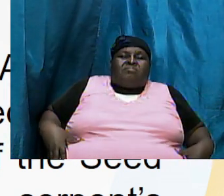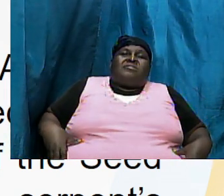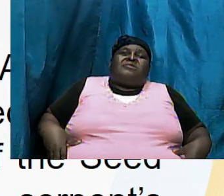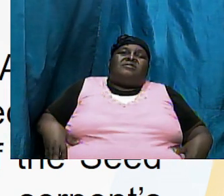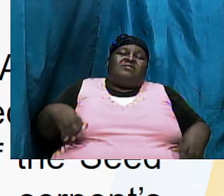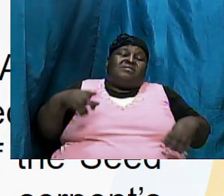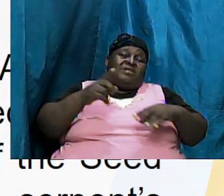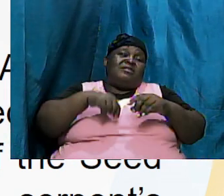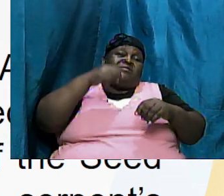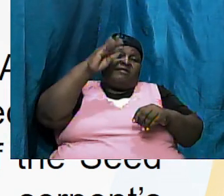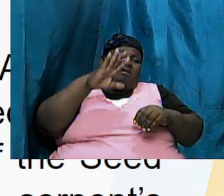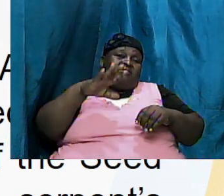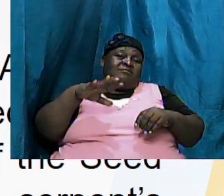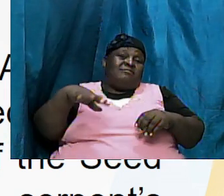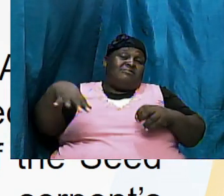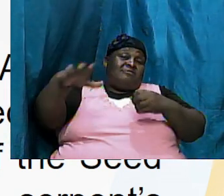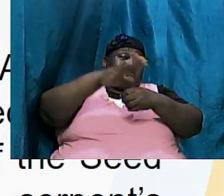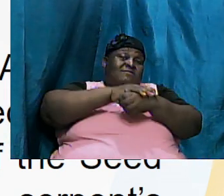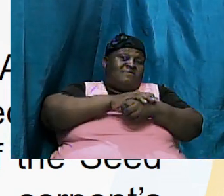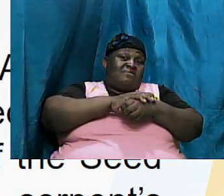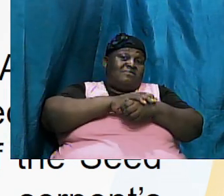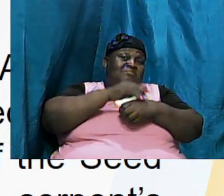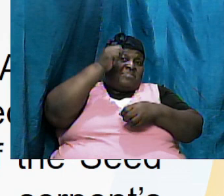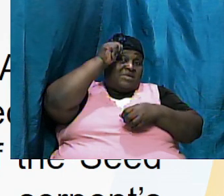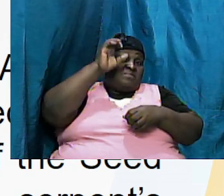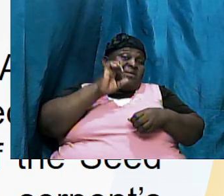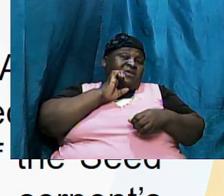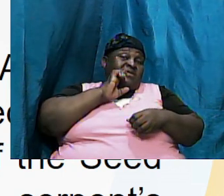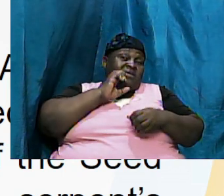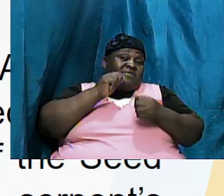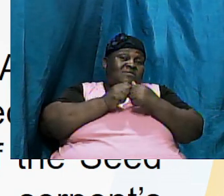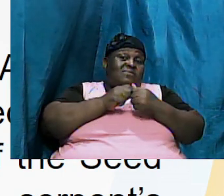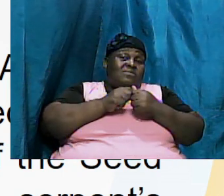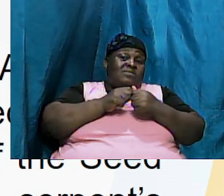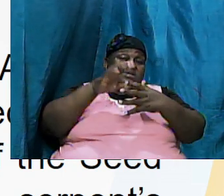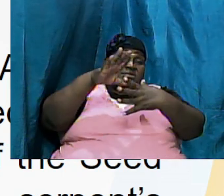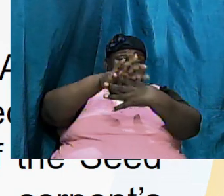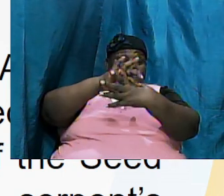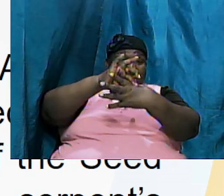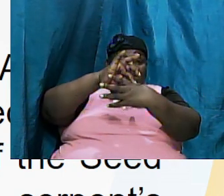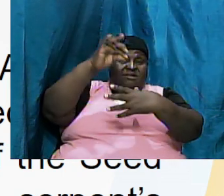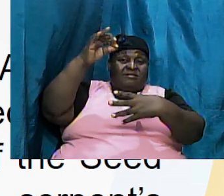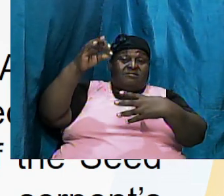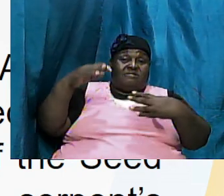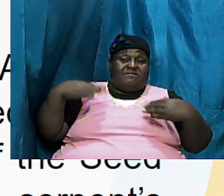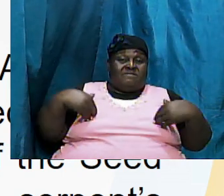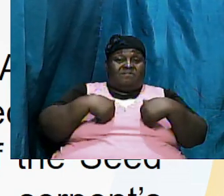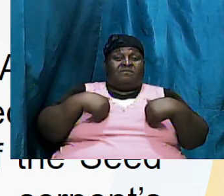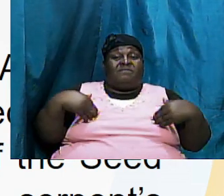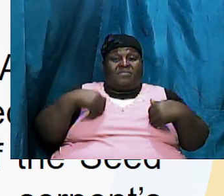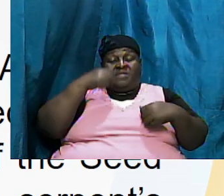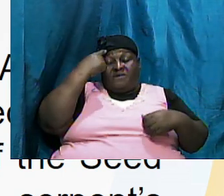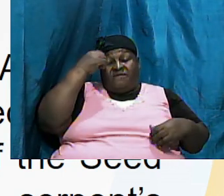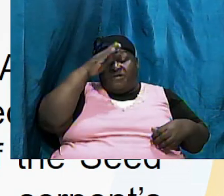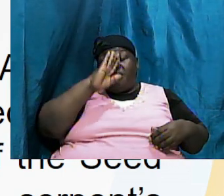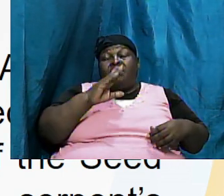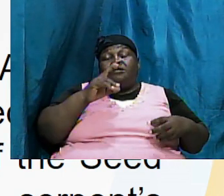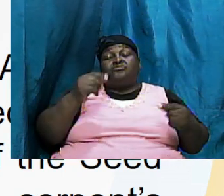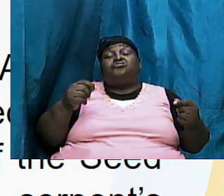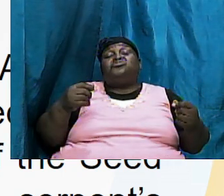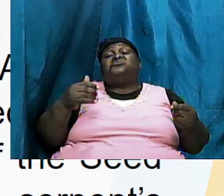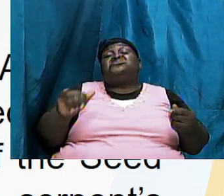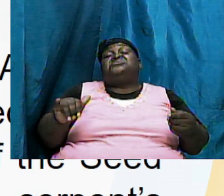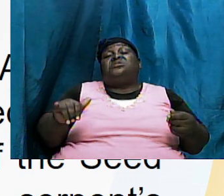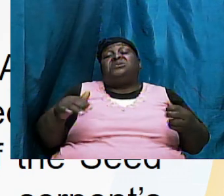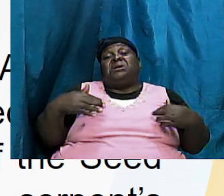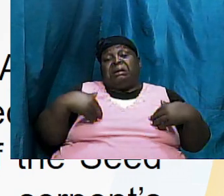animal for God to do that it mean that an animal had to die so that their skins